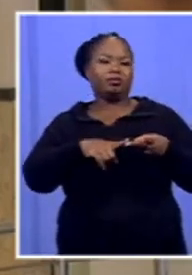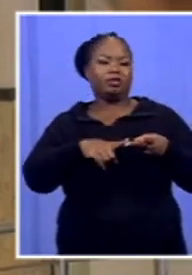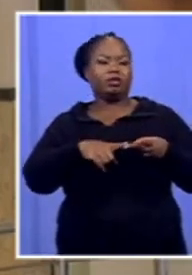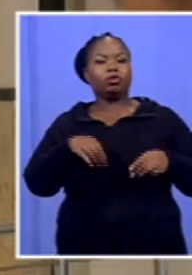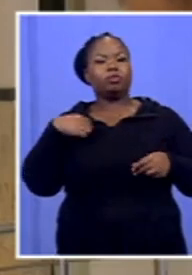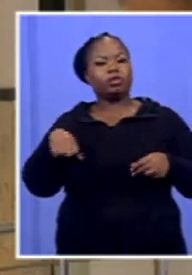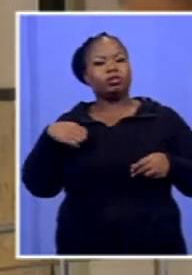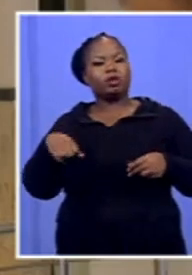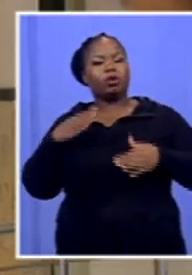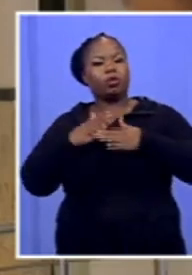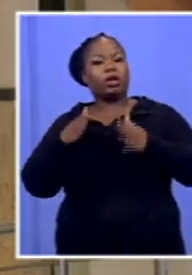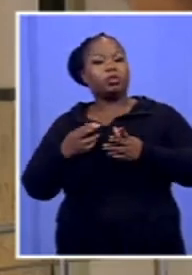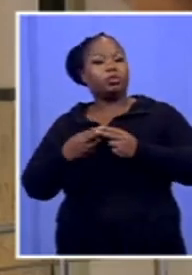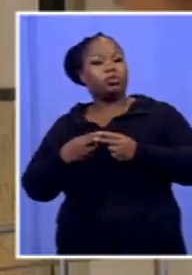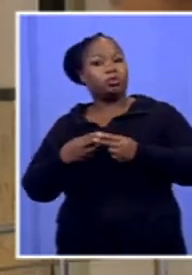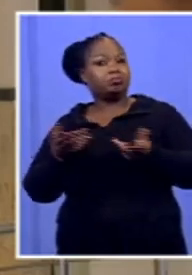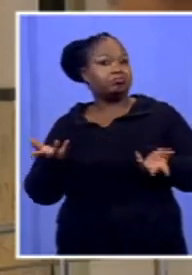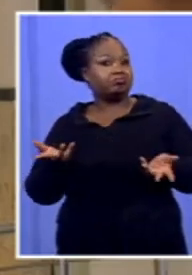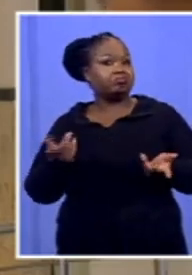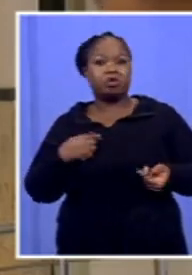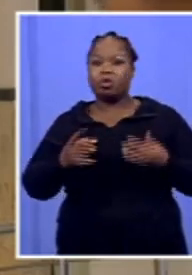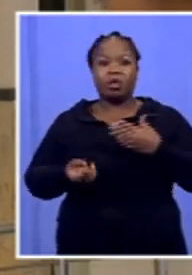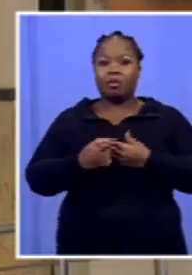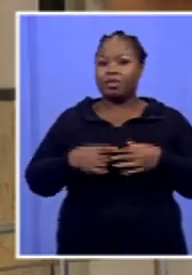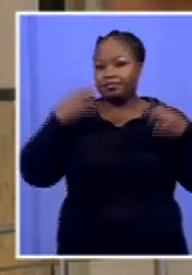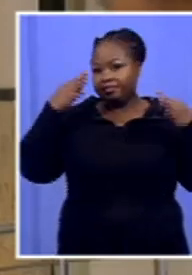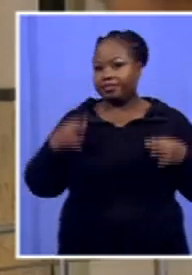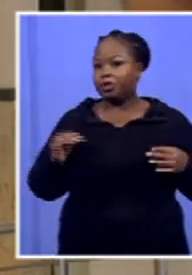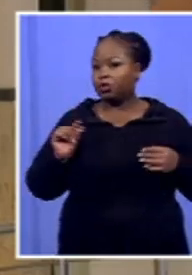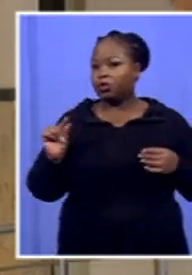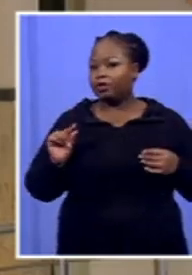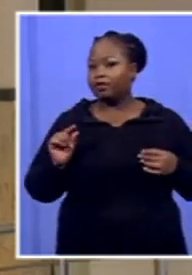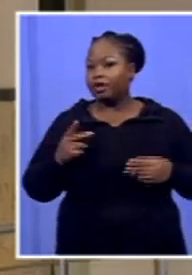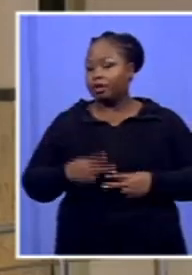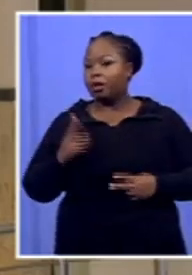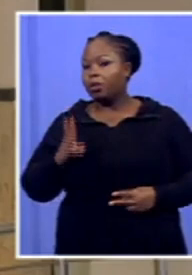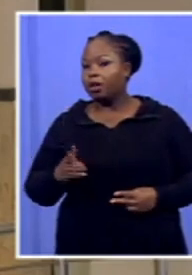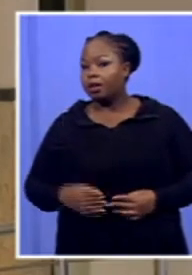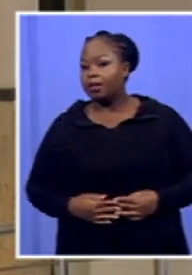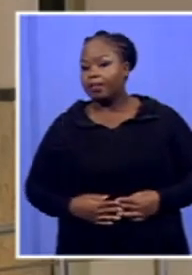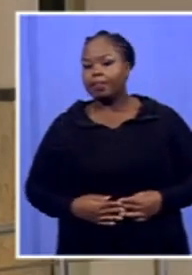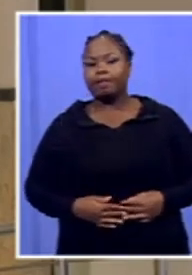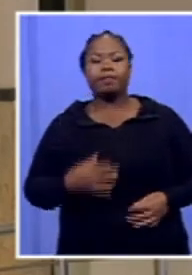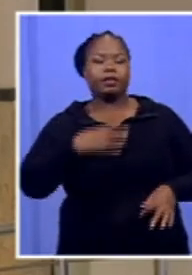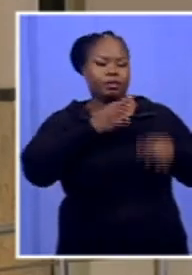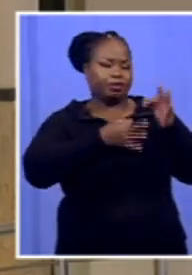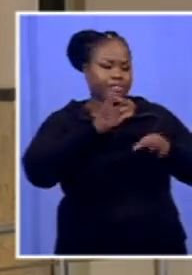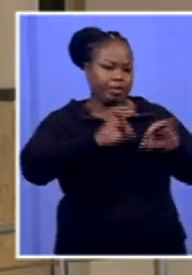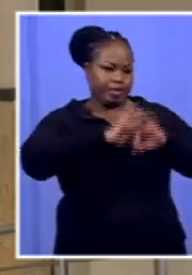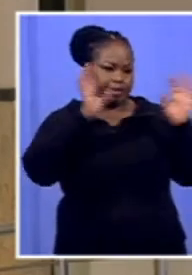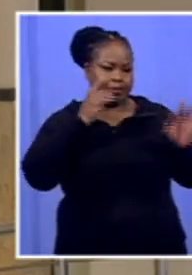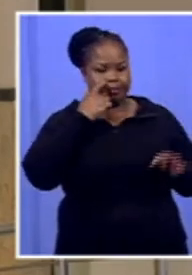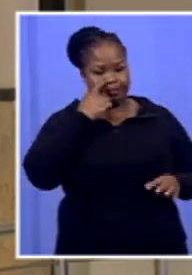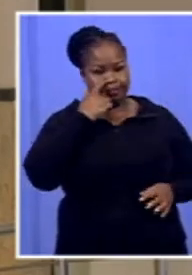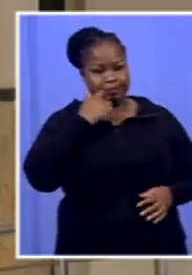going on there, and are we going to get a resolution anytime soon? Let me just give you more clarity in terms of that one.